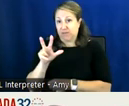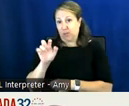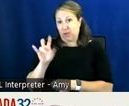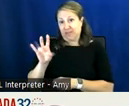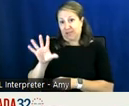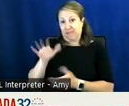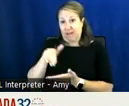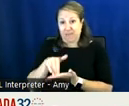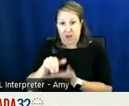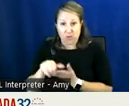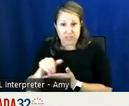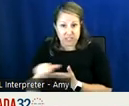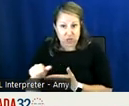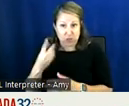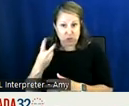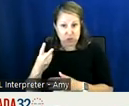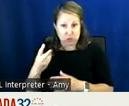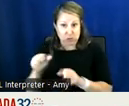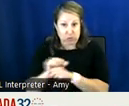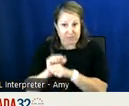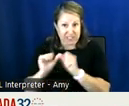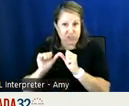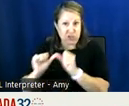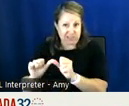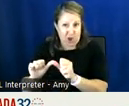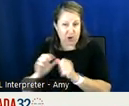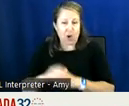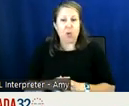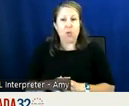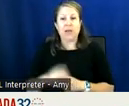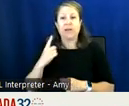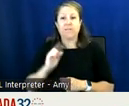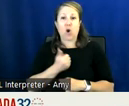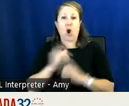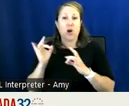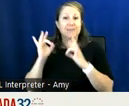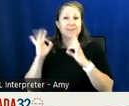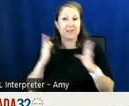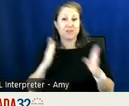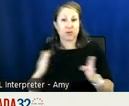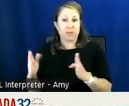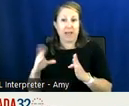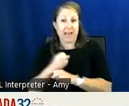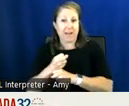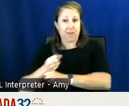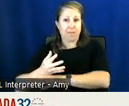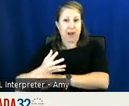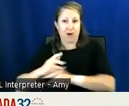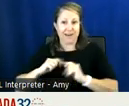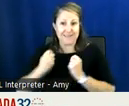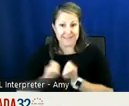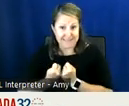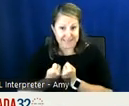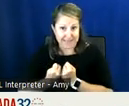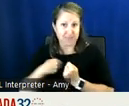000 and two positions ongoing to staff our disaster planning and preparedness um team so we